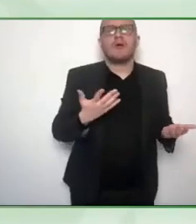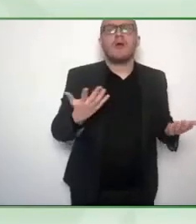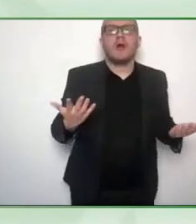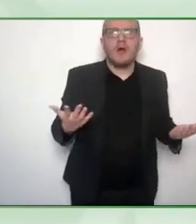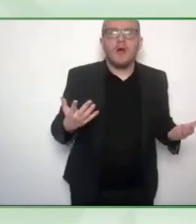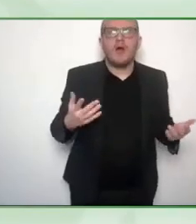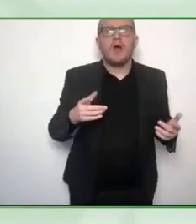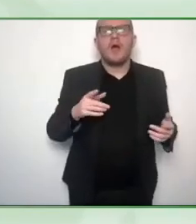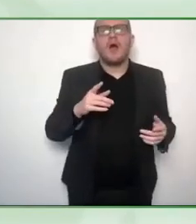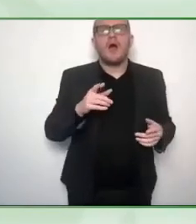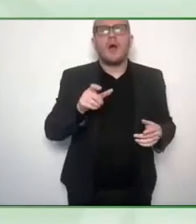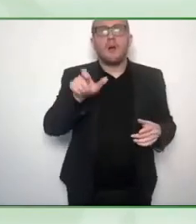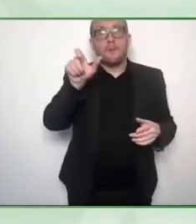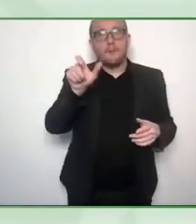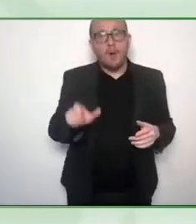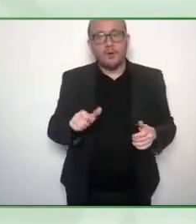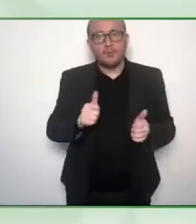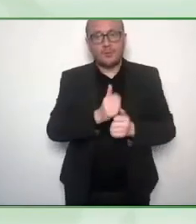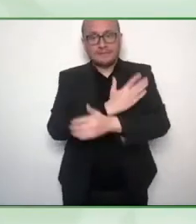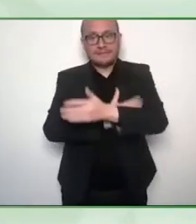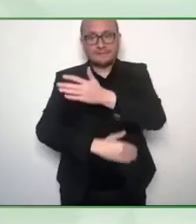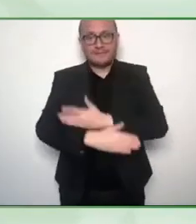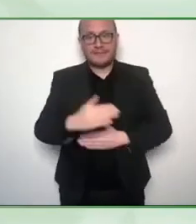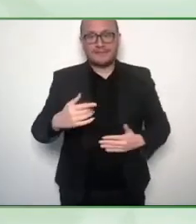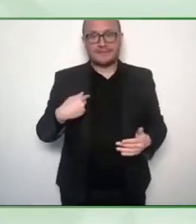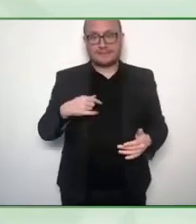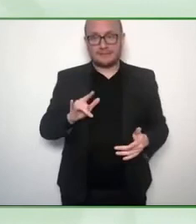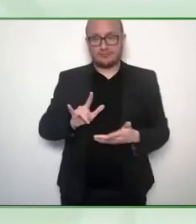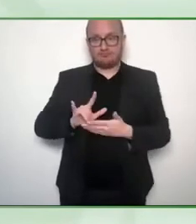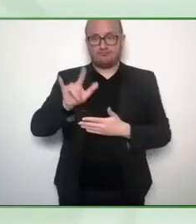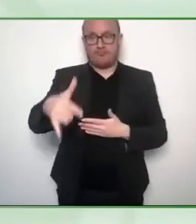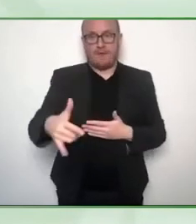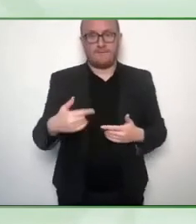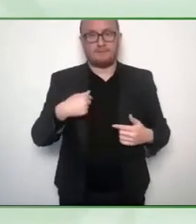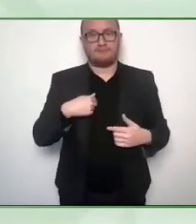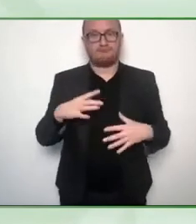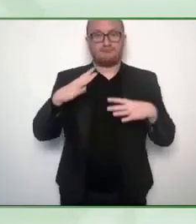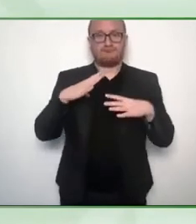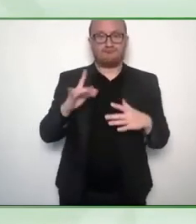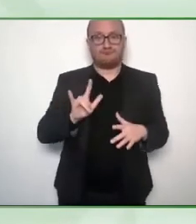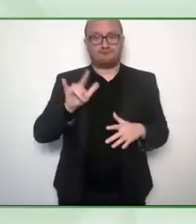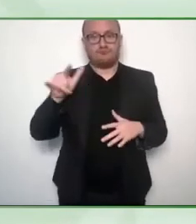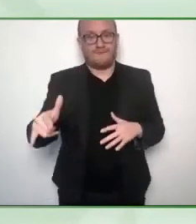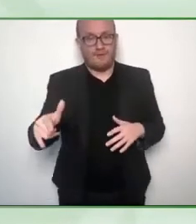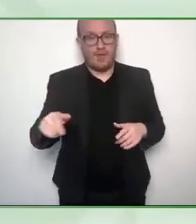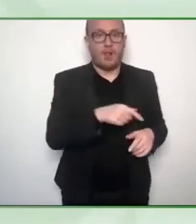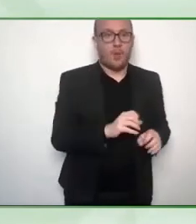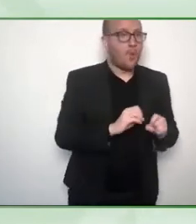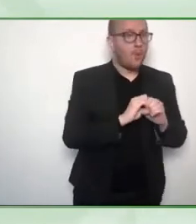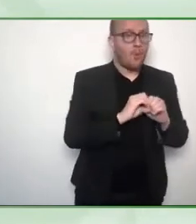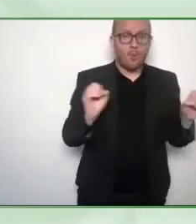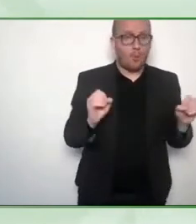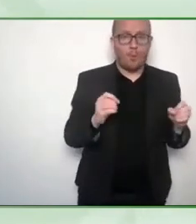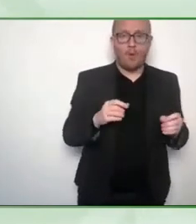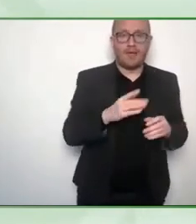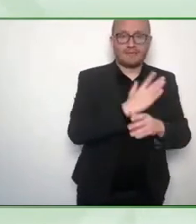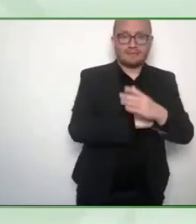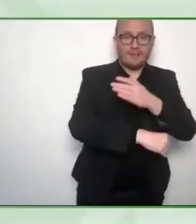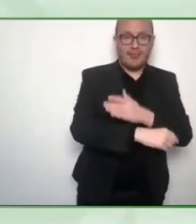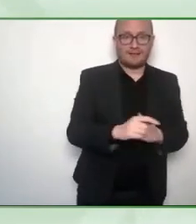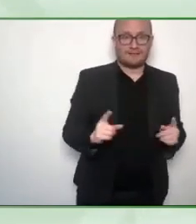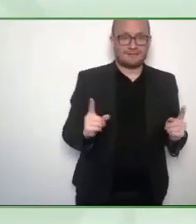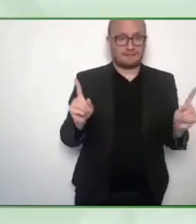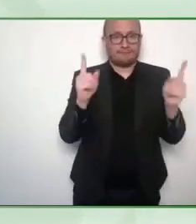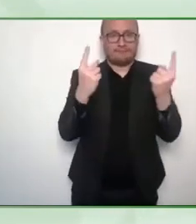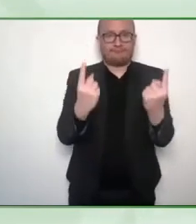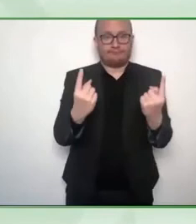than an average one disabled traveler. And according to a business disability forum